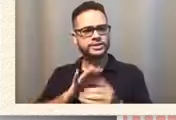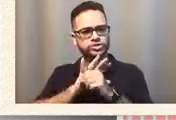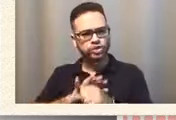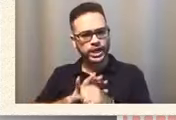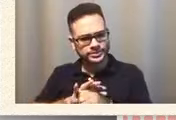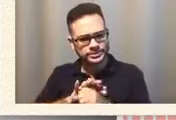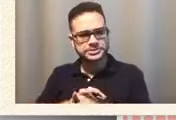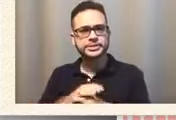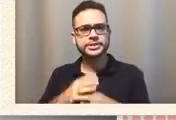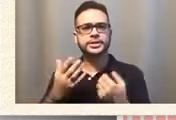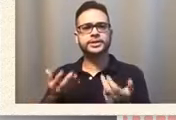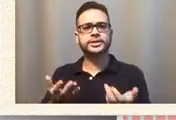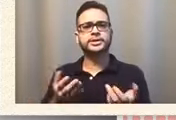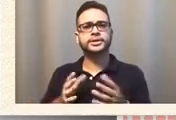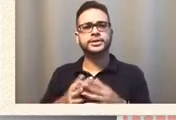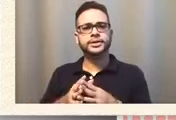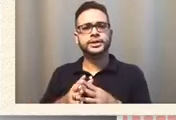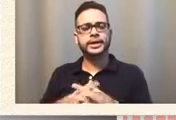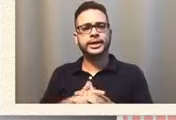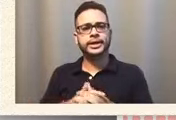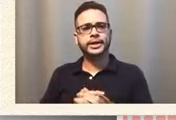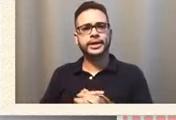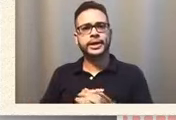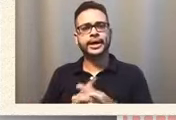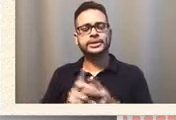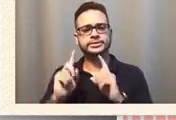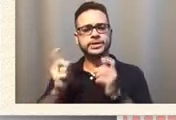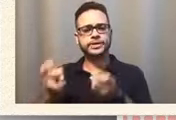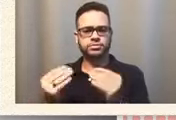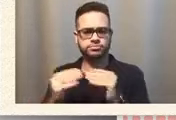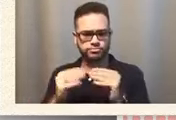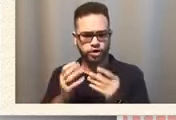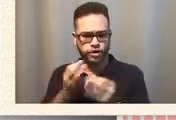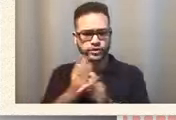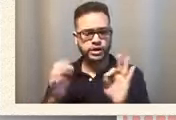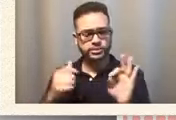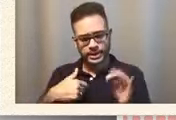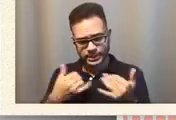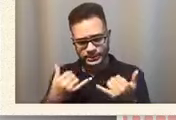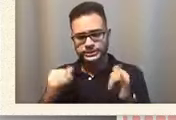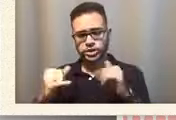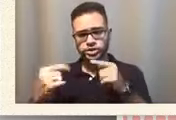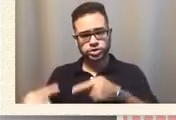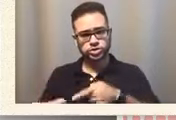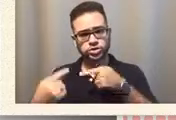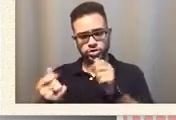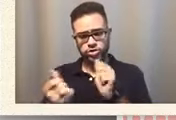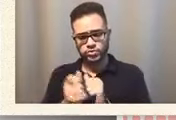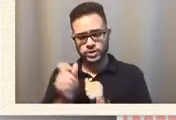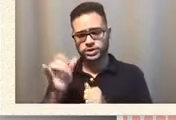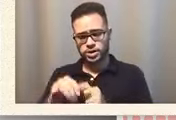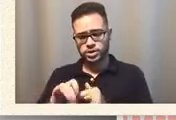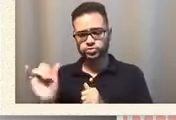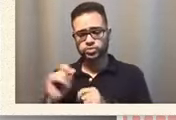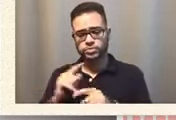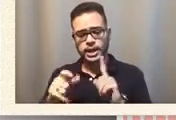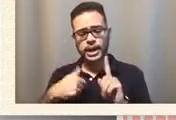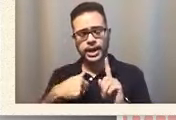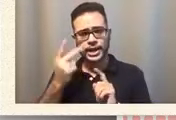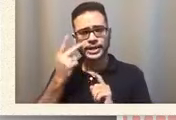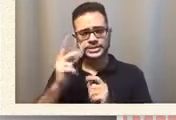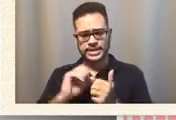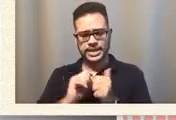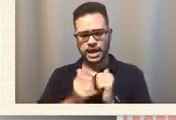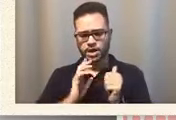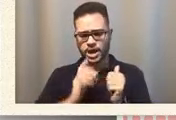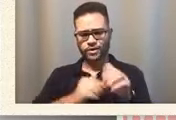give them more freedom i still struggle with that but i i see how our kids they want to